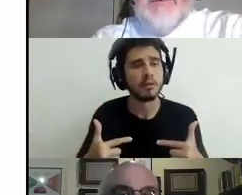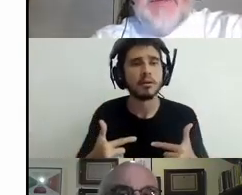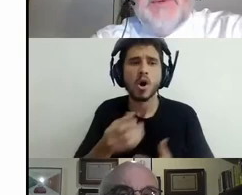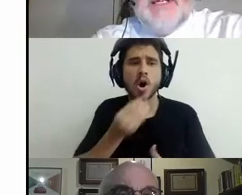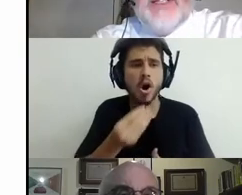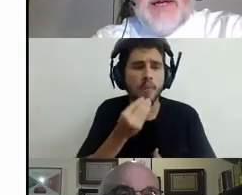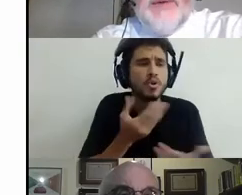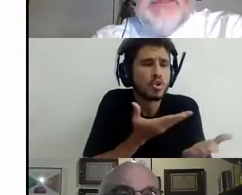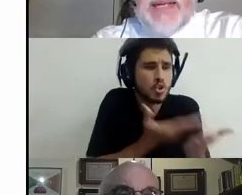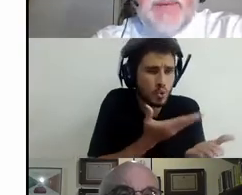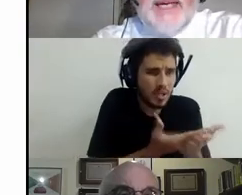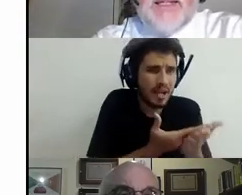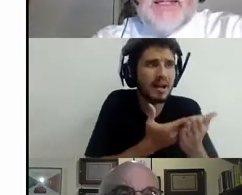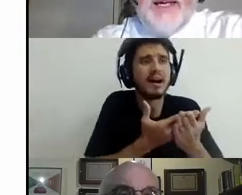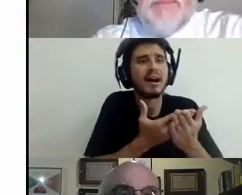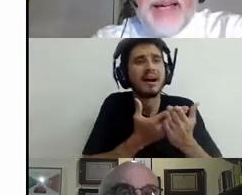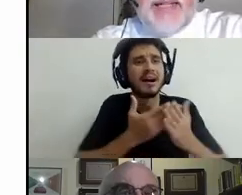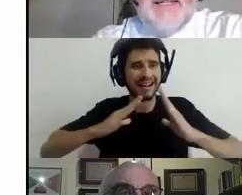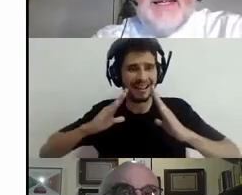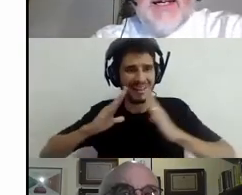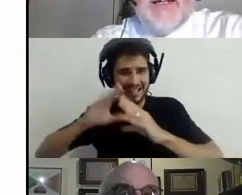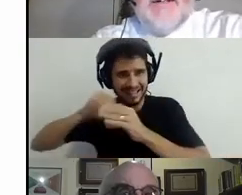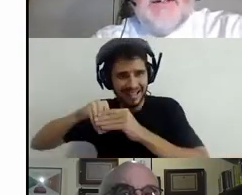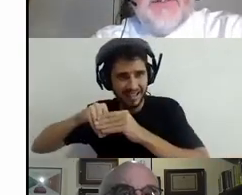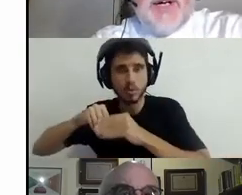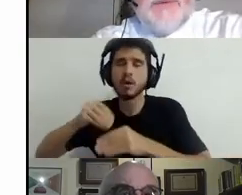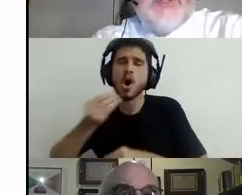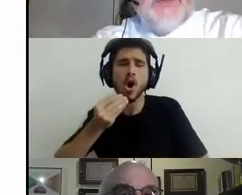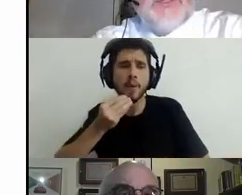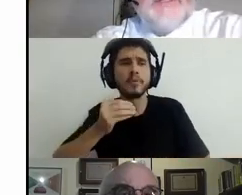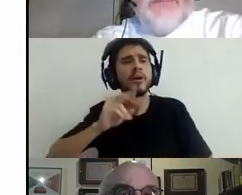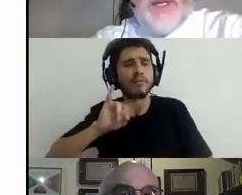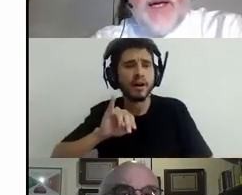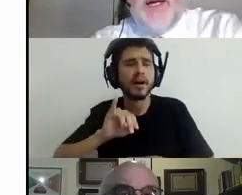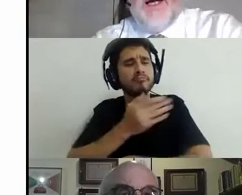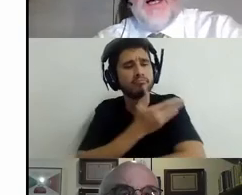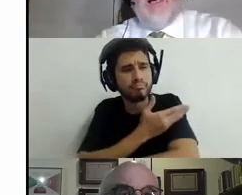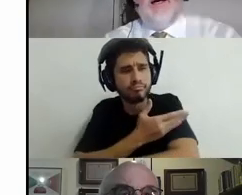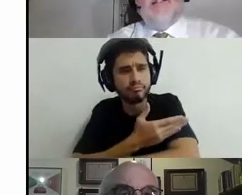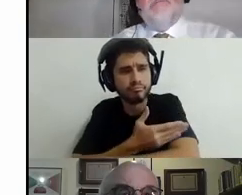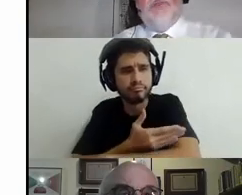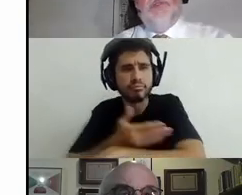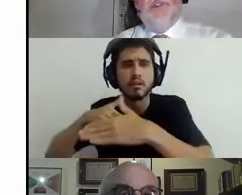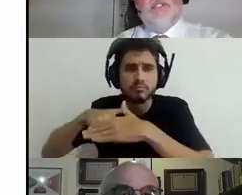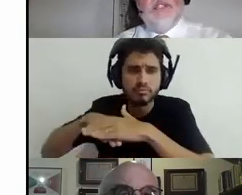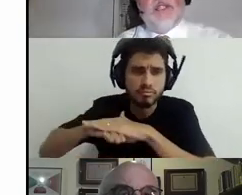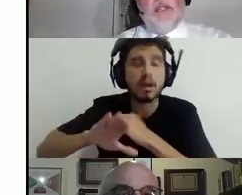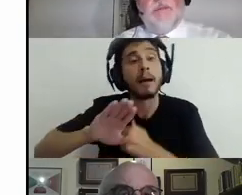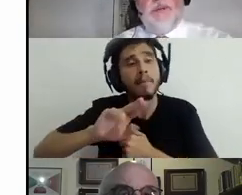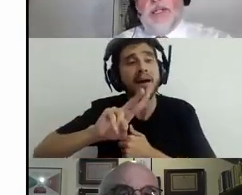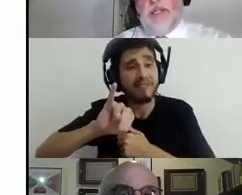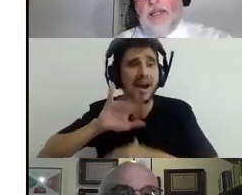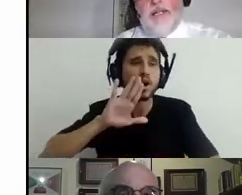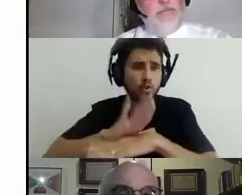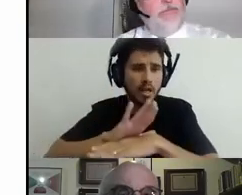be with us and we better make it better for our students. To finish this